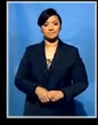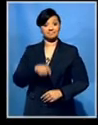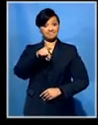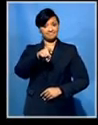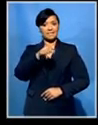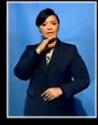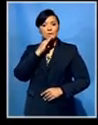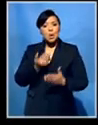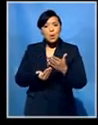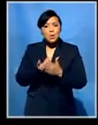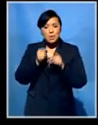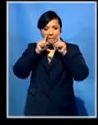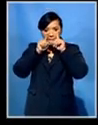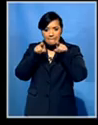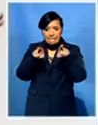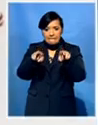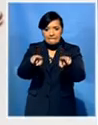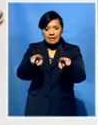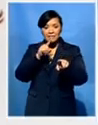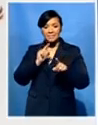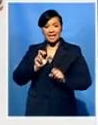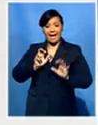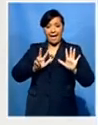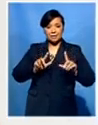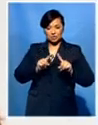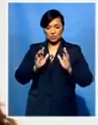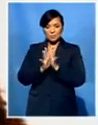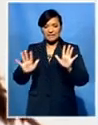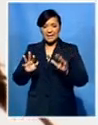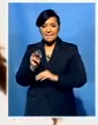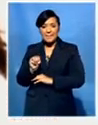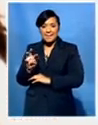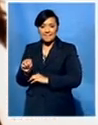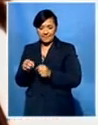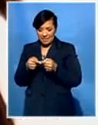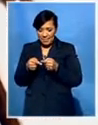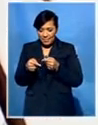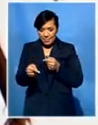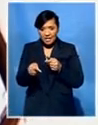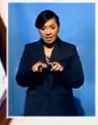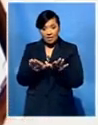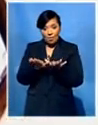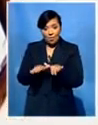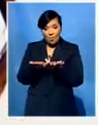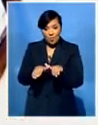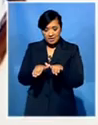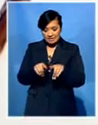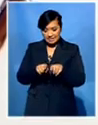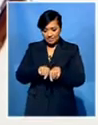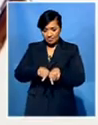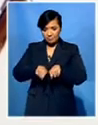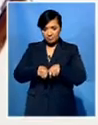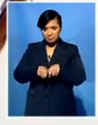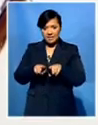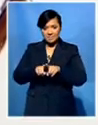Meet the Cappellatus praecai, measuring between 8 and 10 mm. The size of its wing case, feet and genitalia